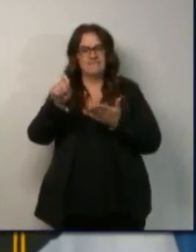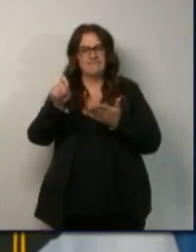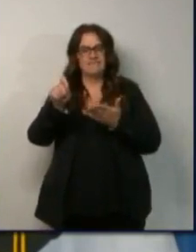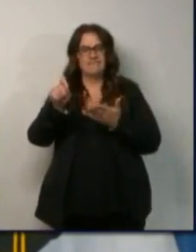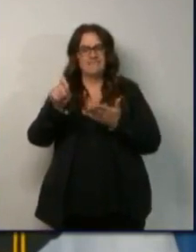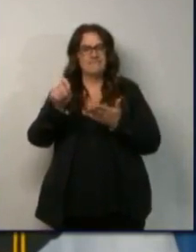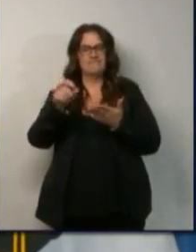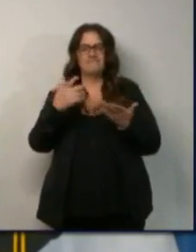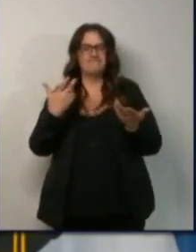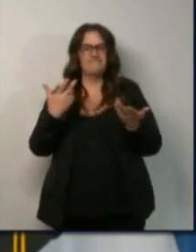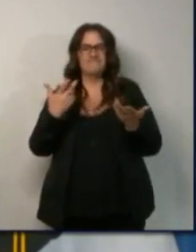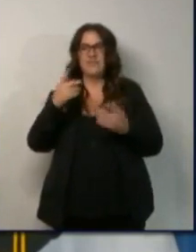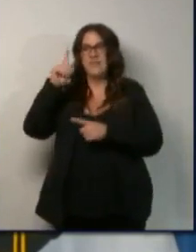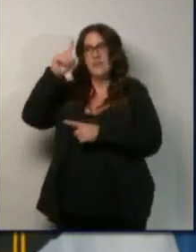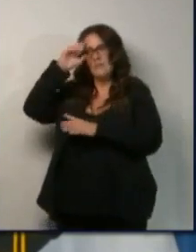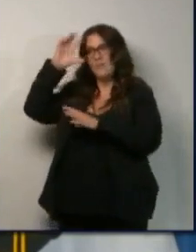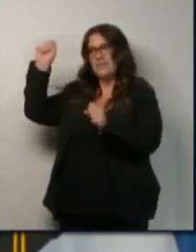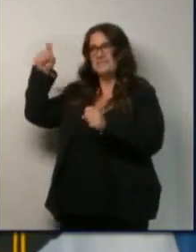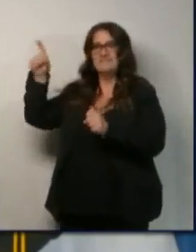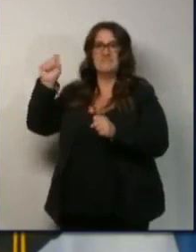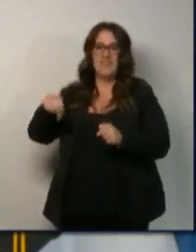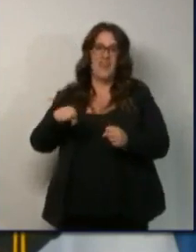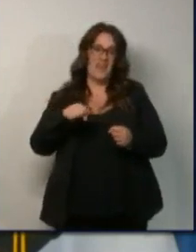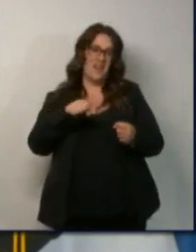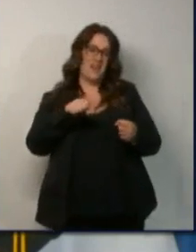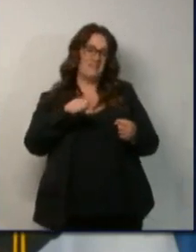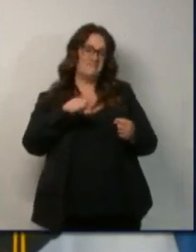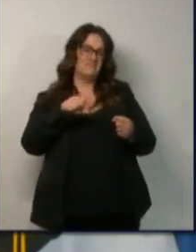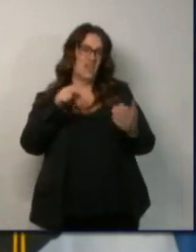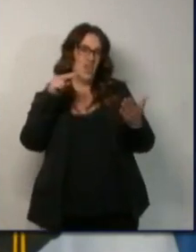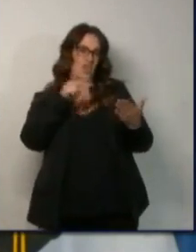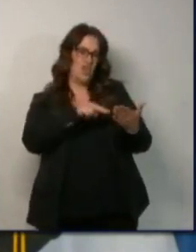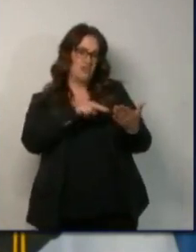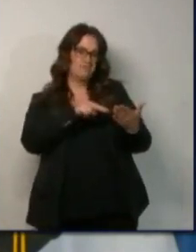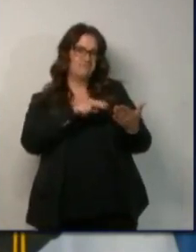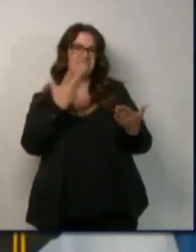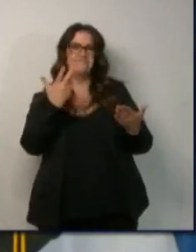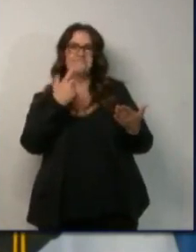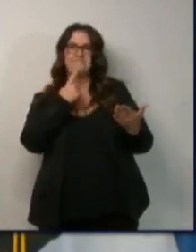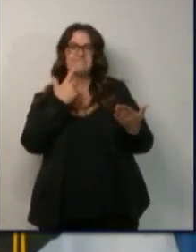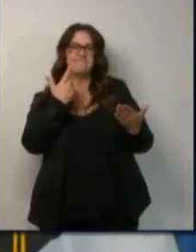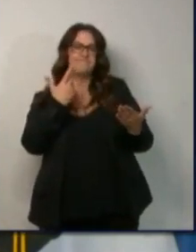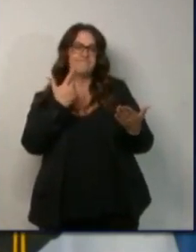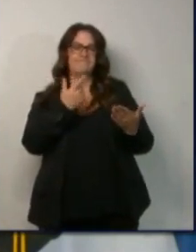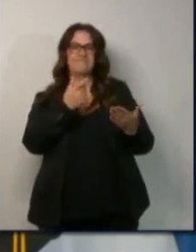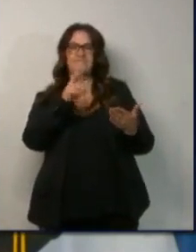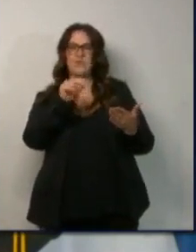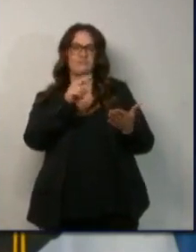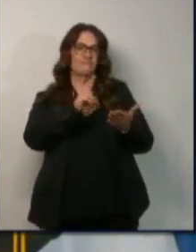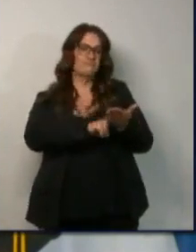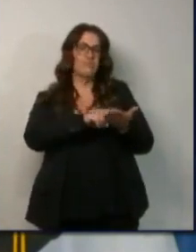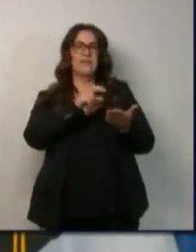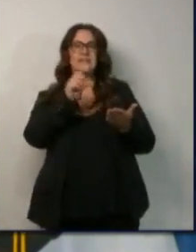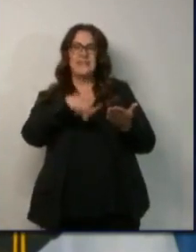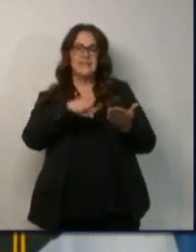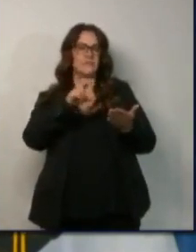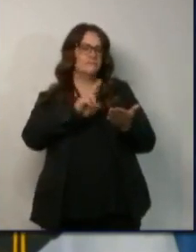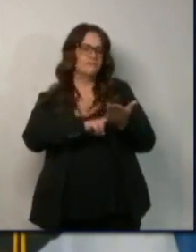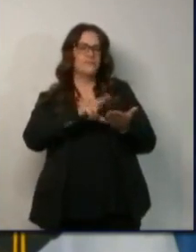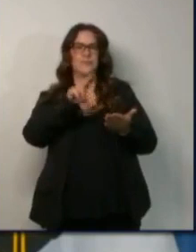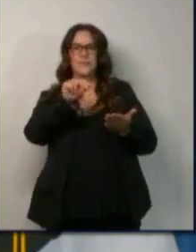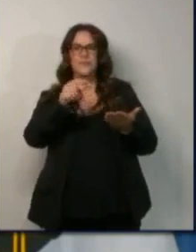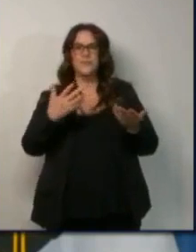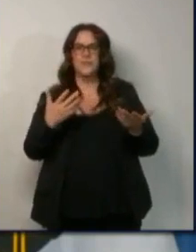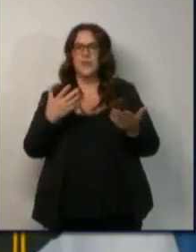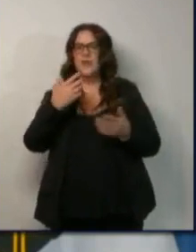President of the States, with a stroke of a pen, could provide support for Speaker Pelosi's new HEROES Act,